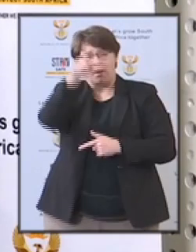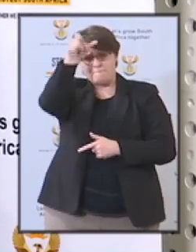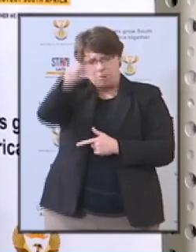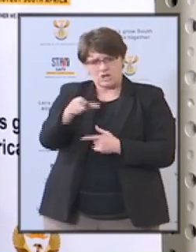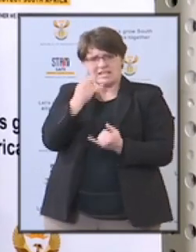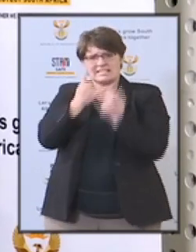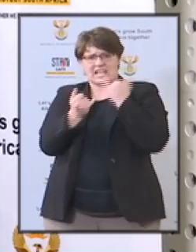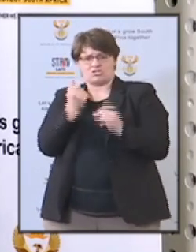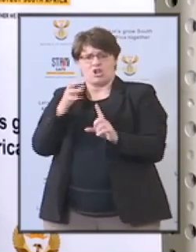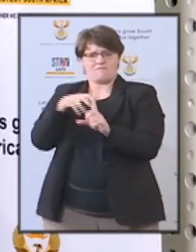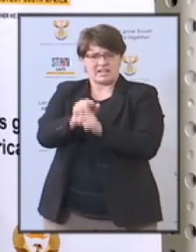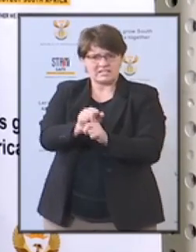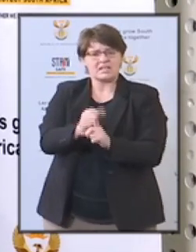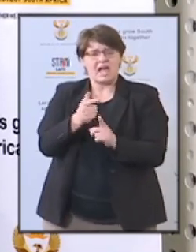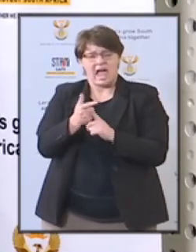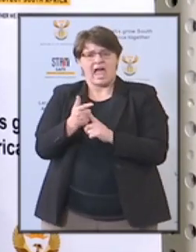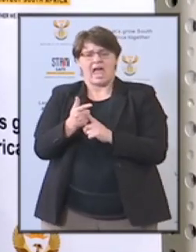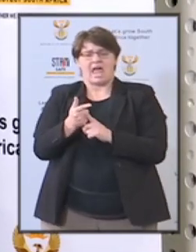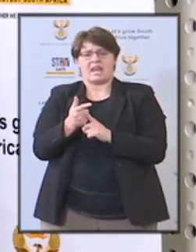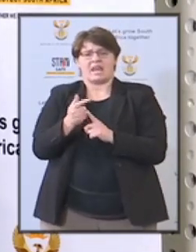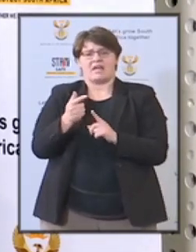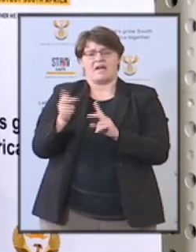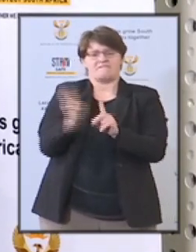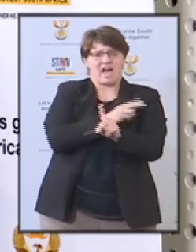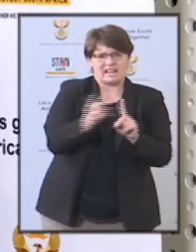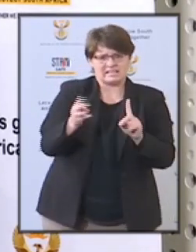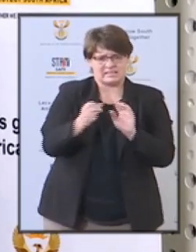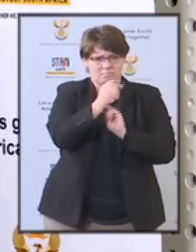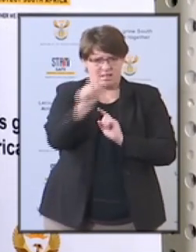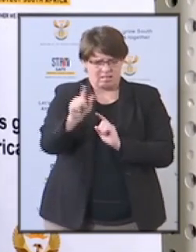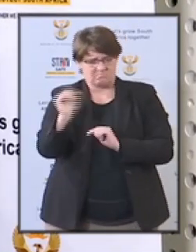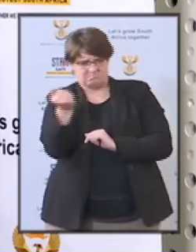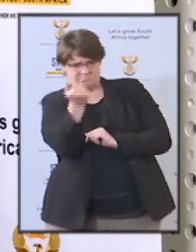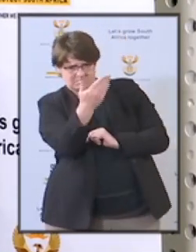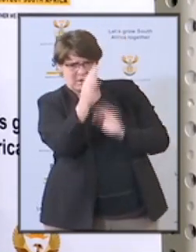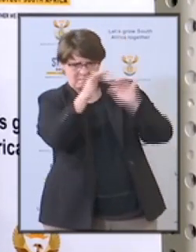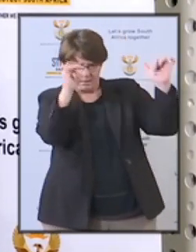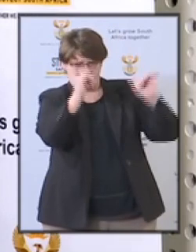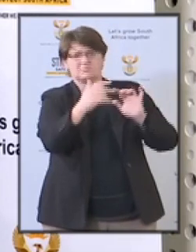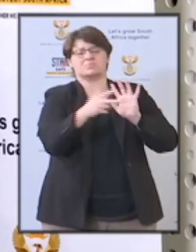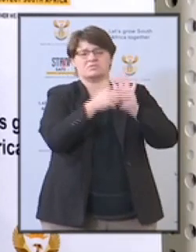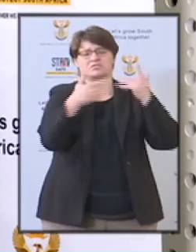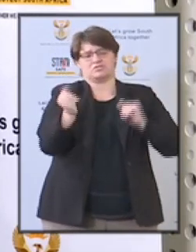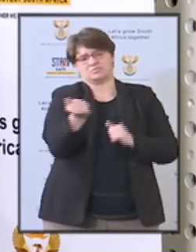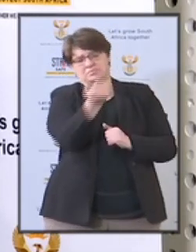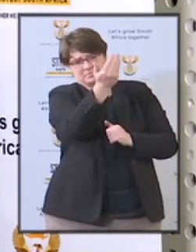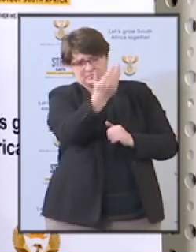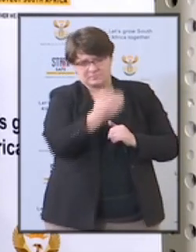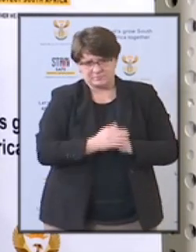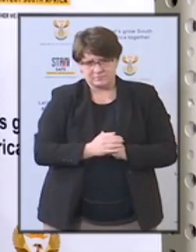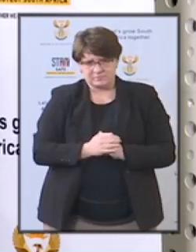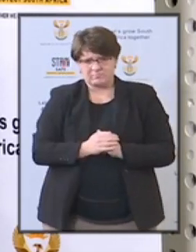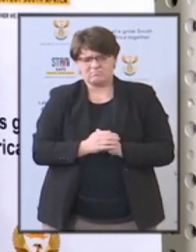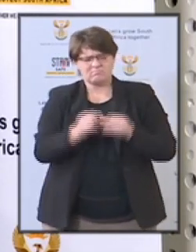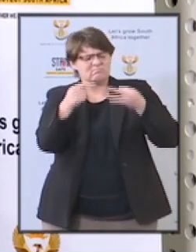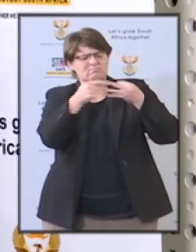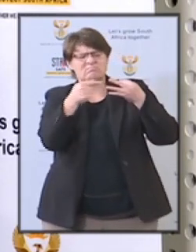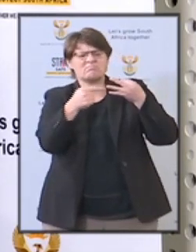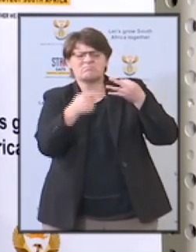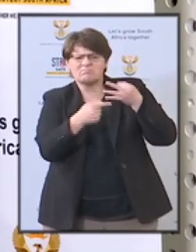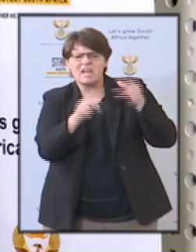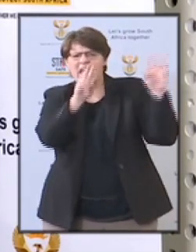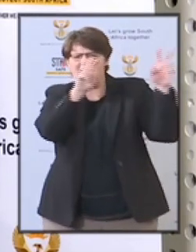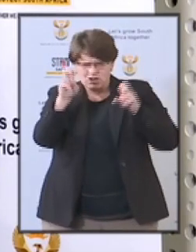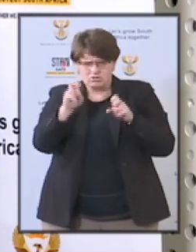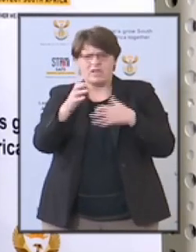and the Domestic Violence Amendment Bill to Parliament. These bills respond to a number of issues raised during